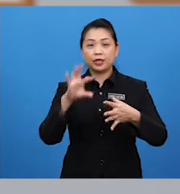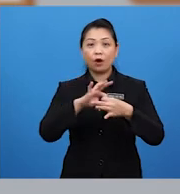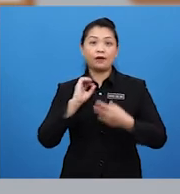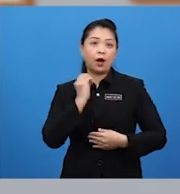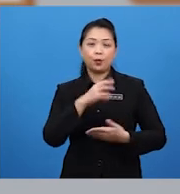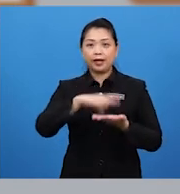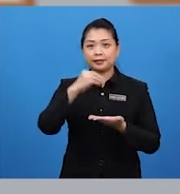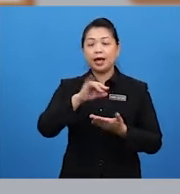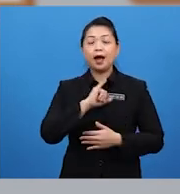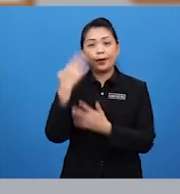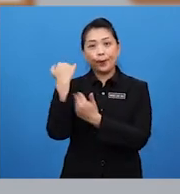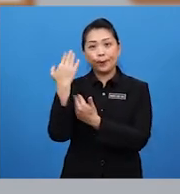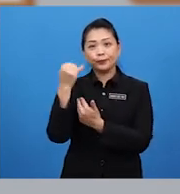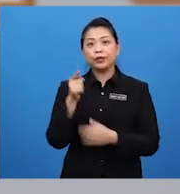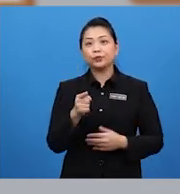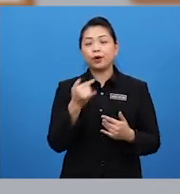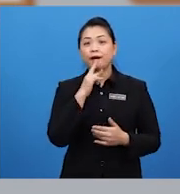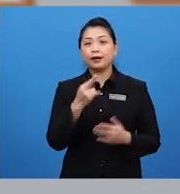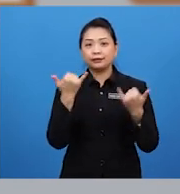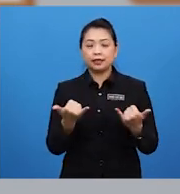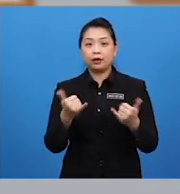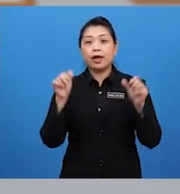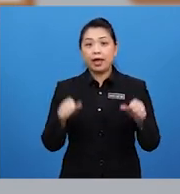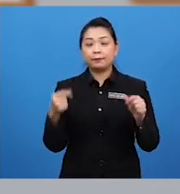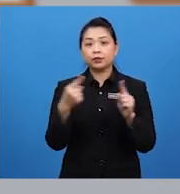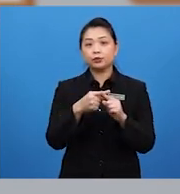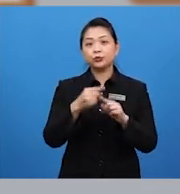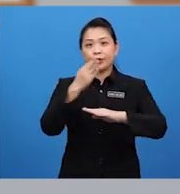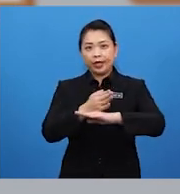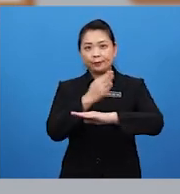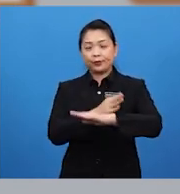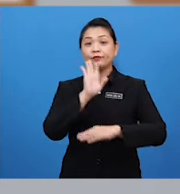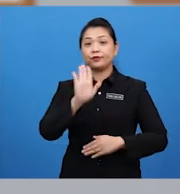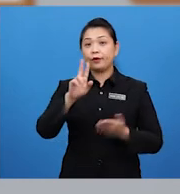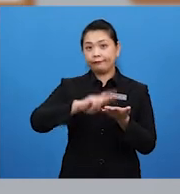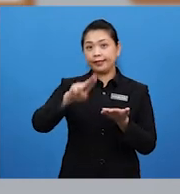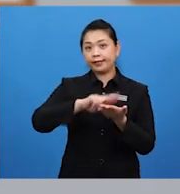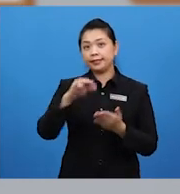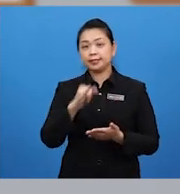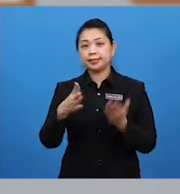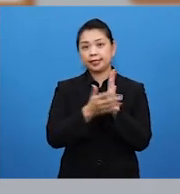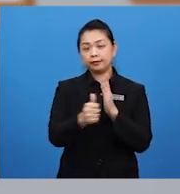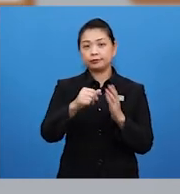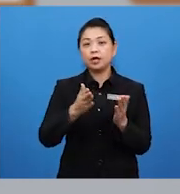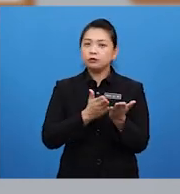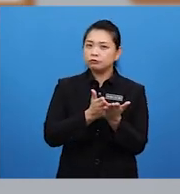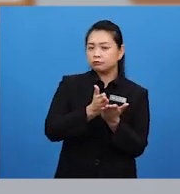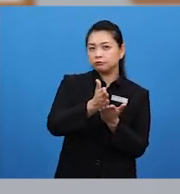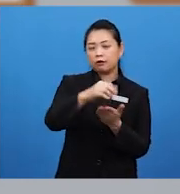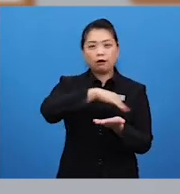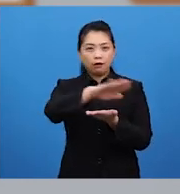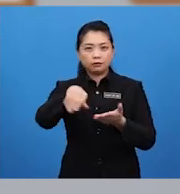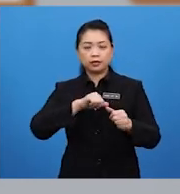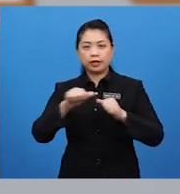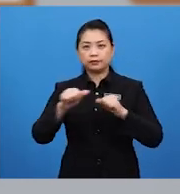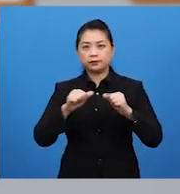lesson I hope you're now able to improve your reading skills Through all the activities that